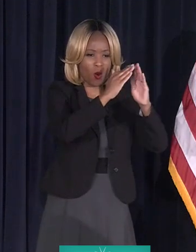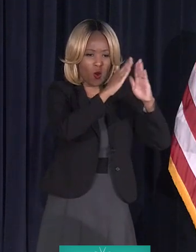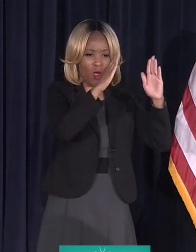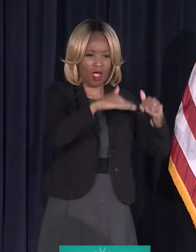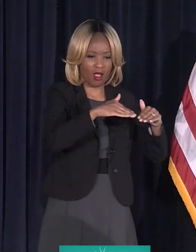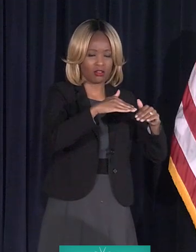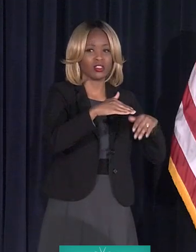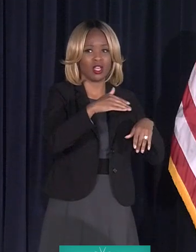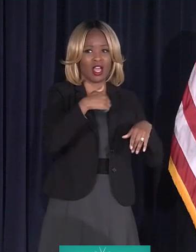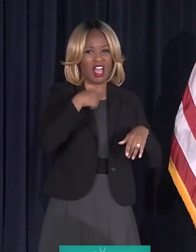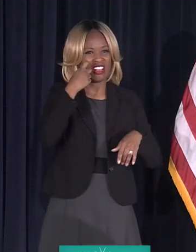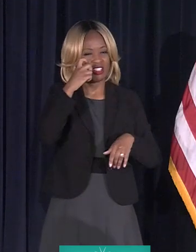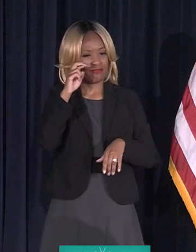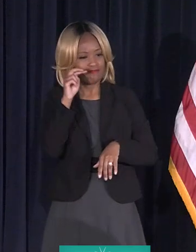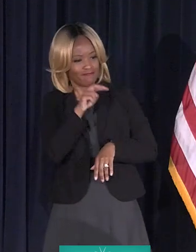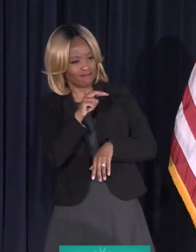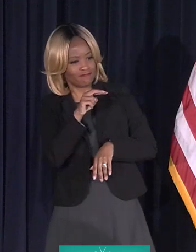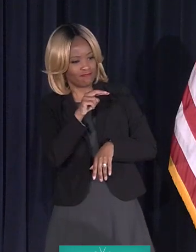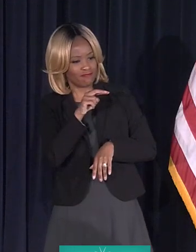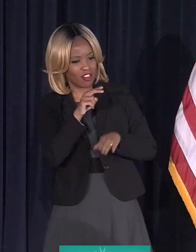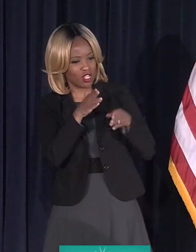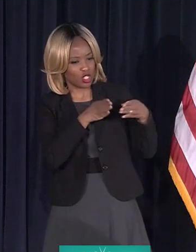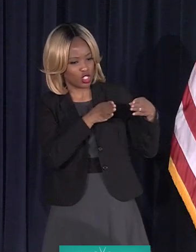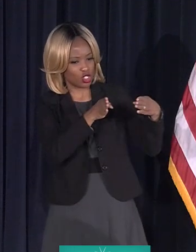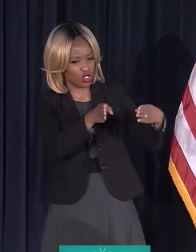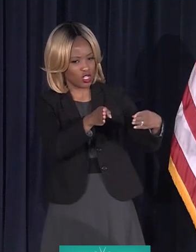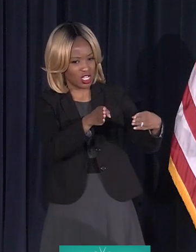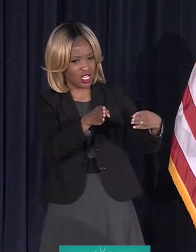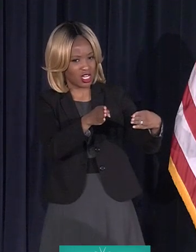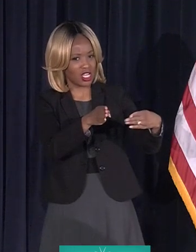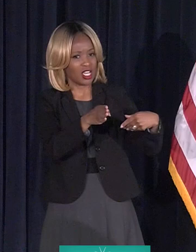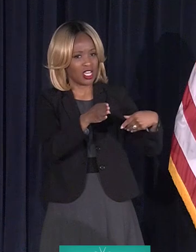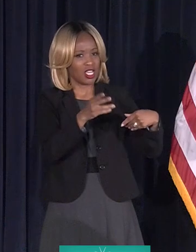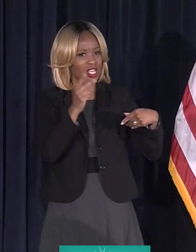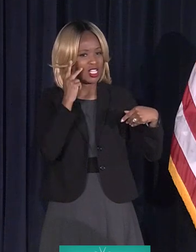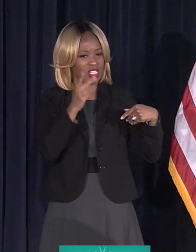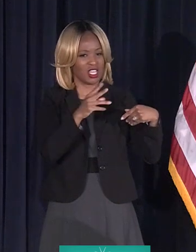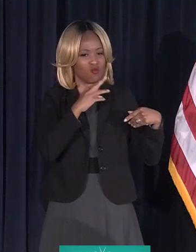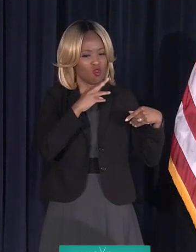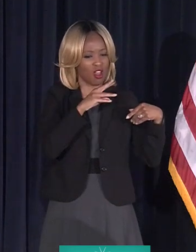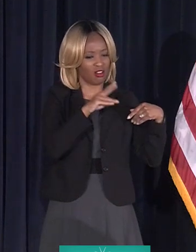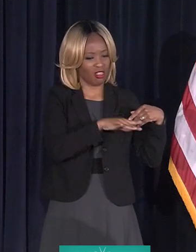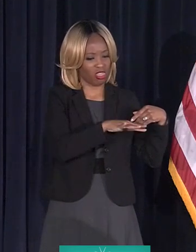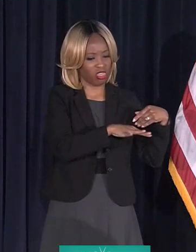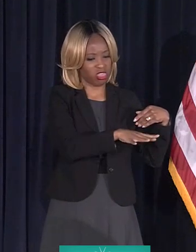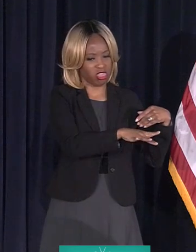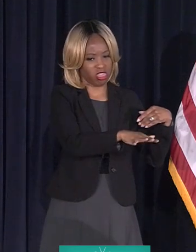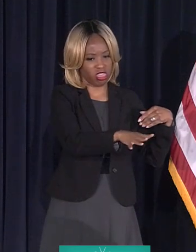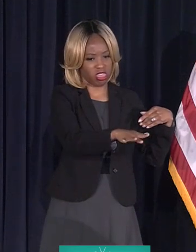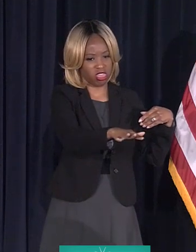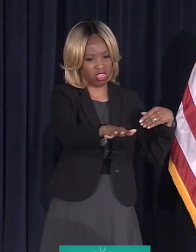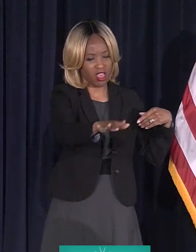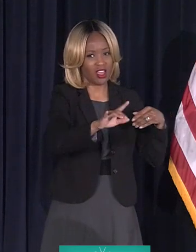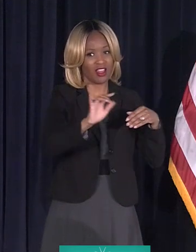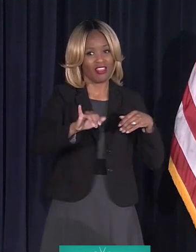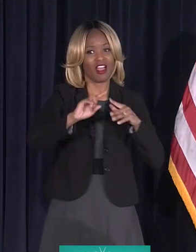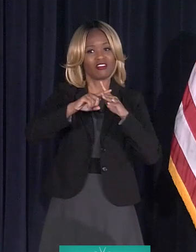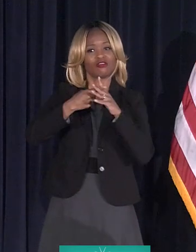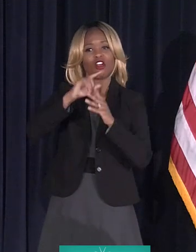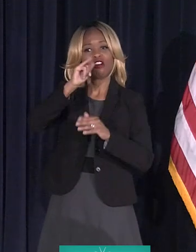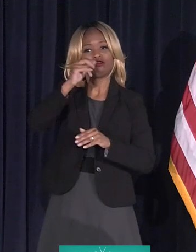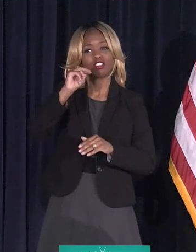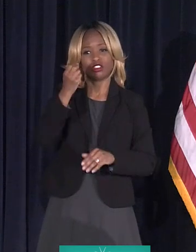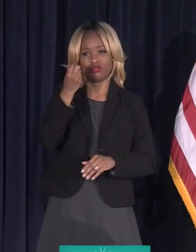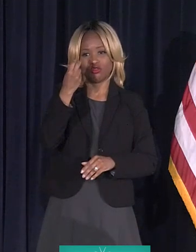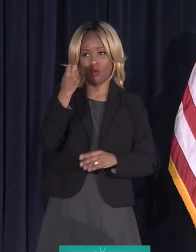I just looked out on the street and Scripps is full of water. Really? And it started January 12th